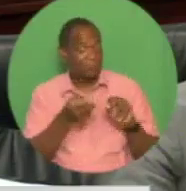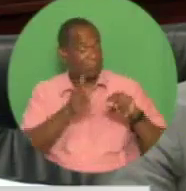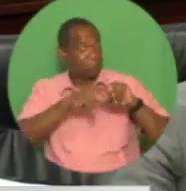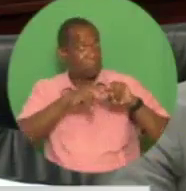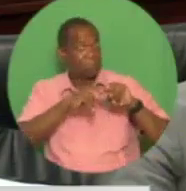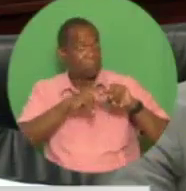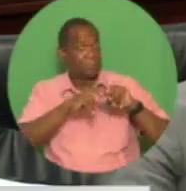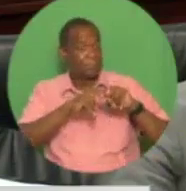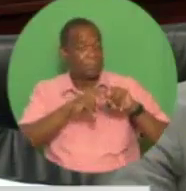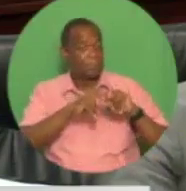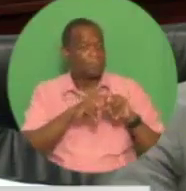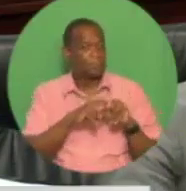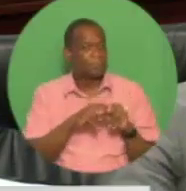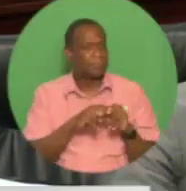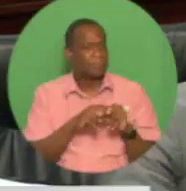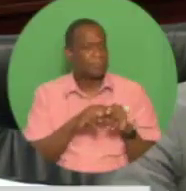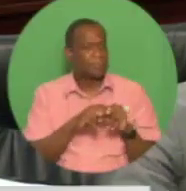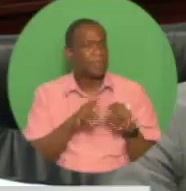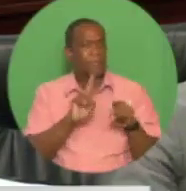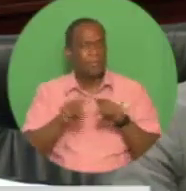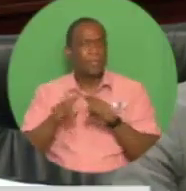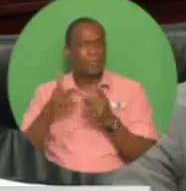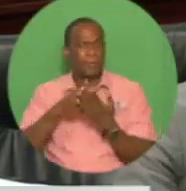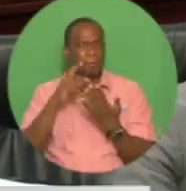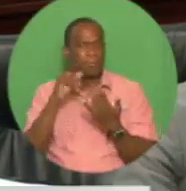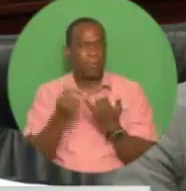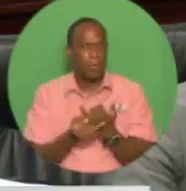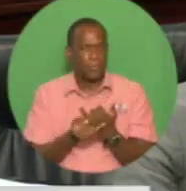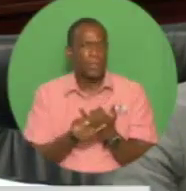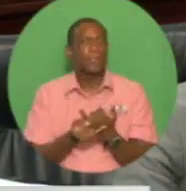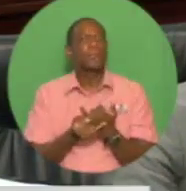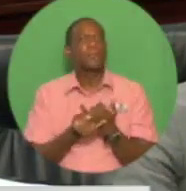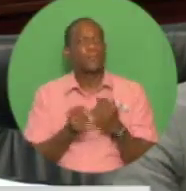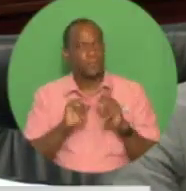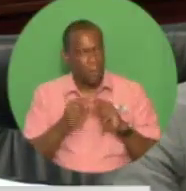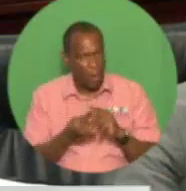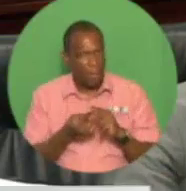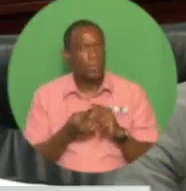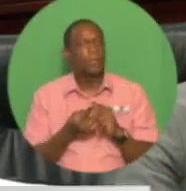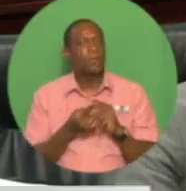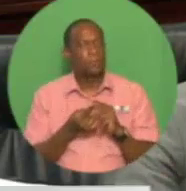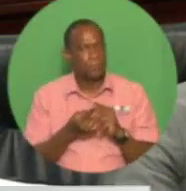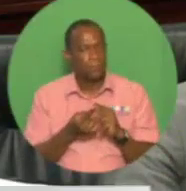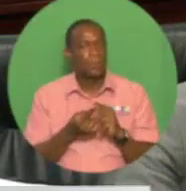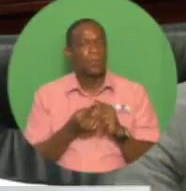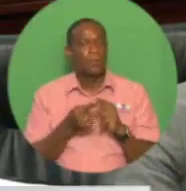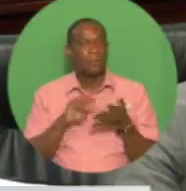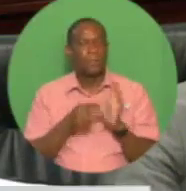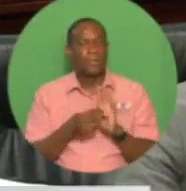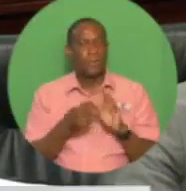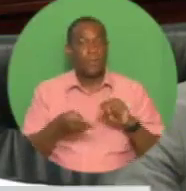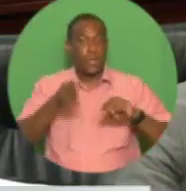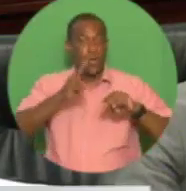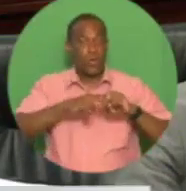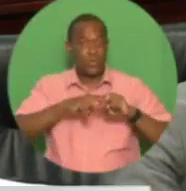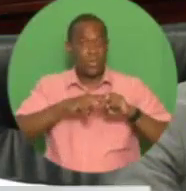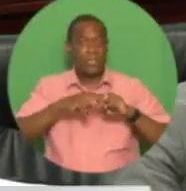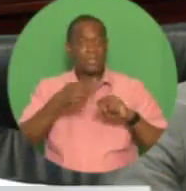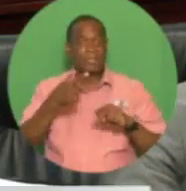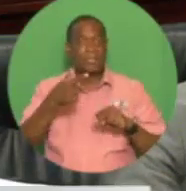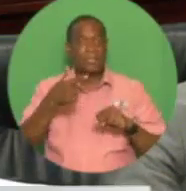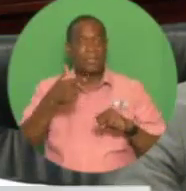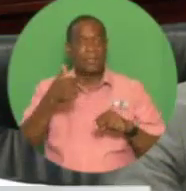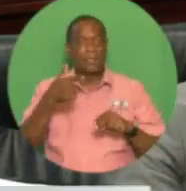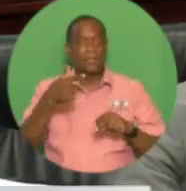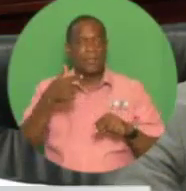as a range of projects have materialized and boosted gas production levels, from an average of 3.37 billion